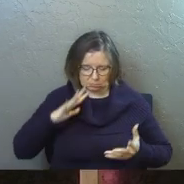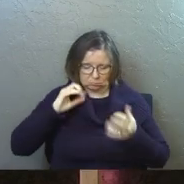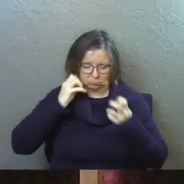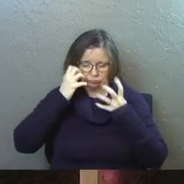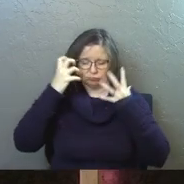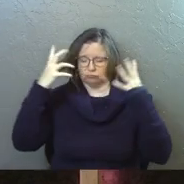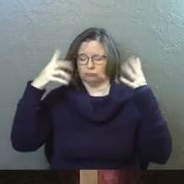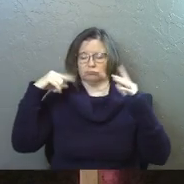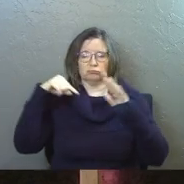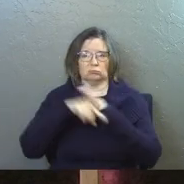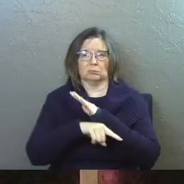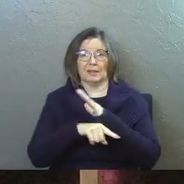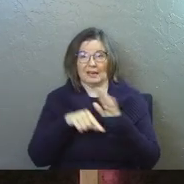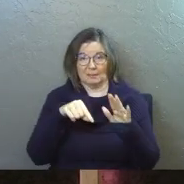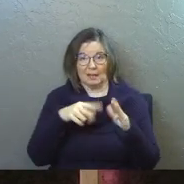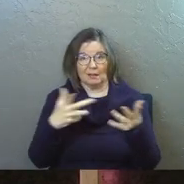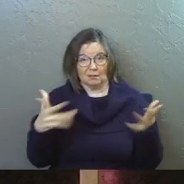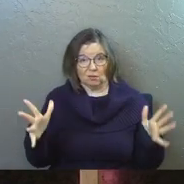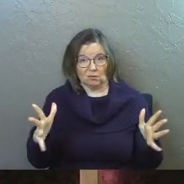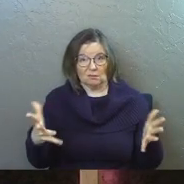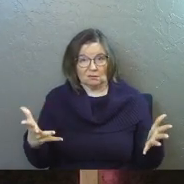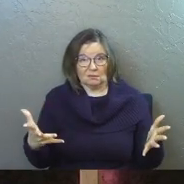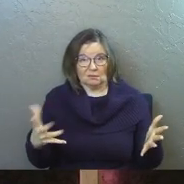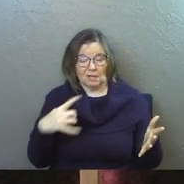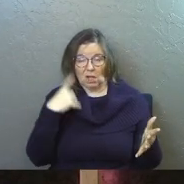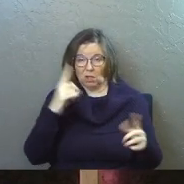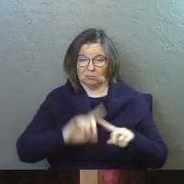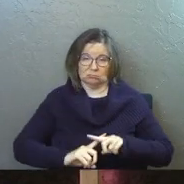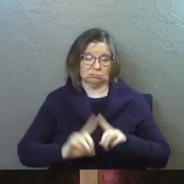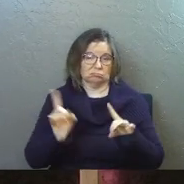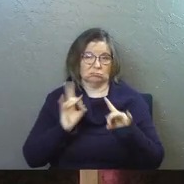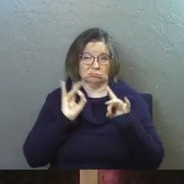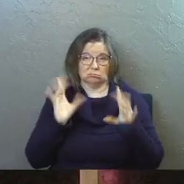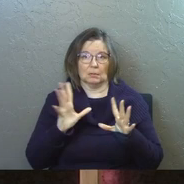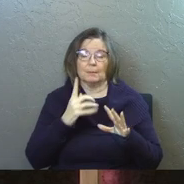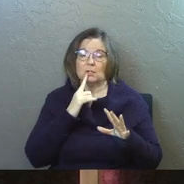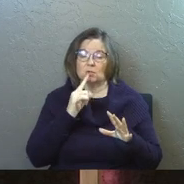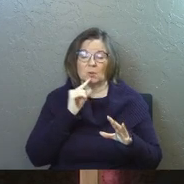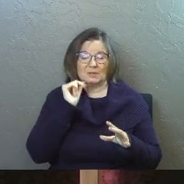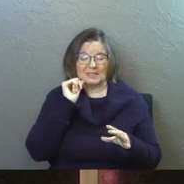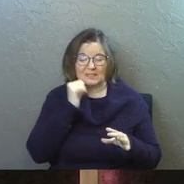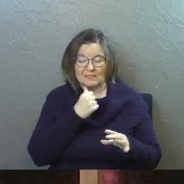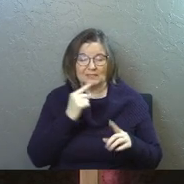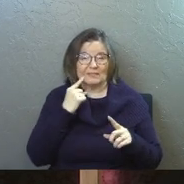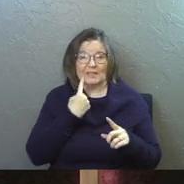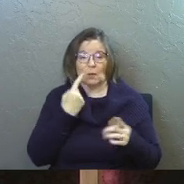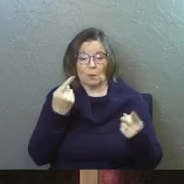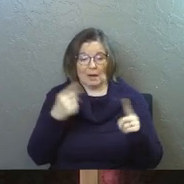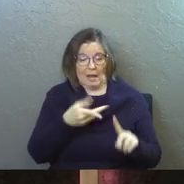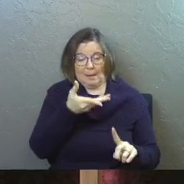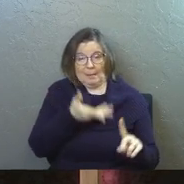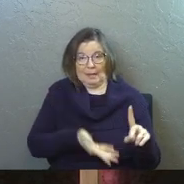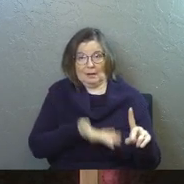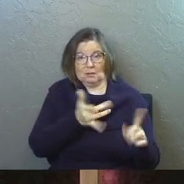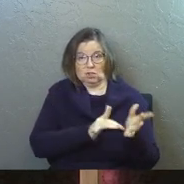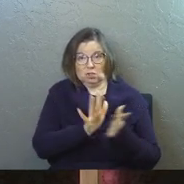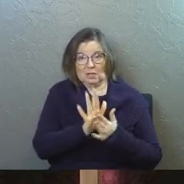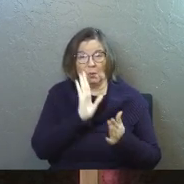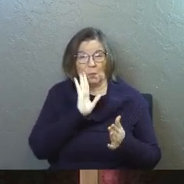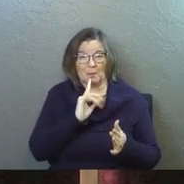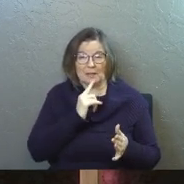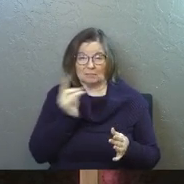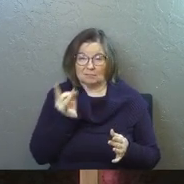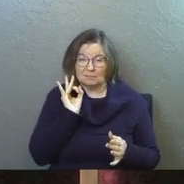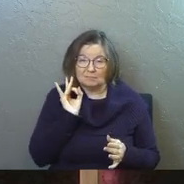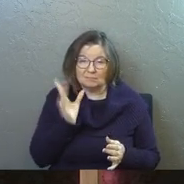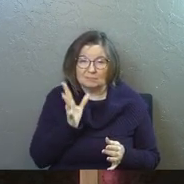He's been killed. I'm not going to be grotesque about it, but it says that it is so severe. What happened to Jesus is going to be